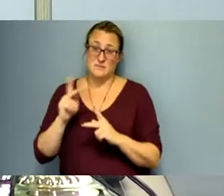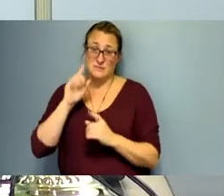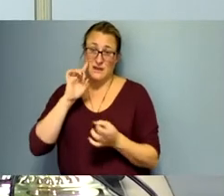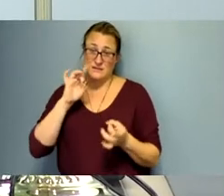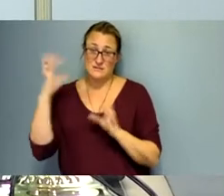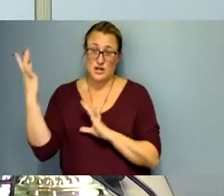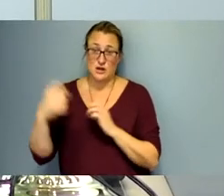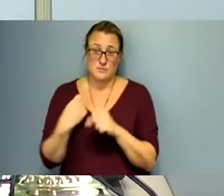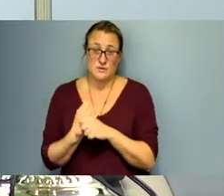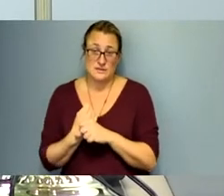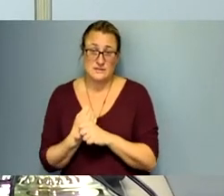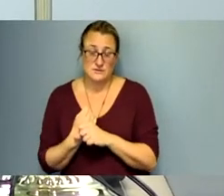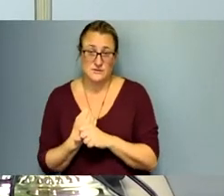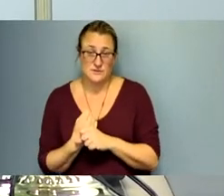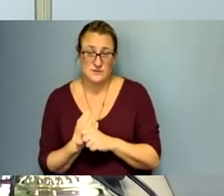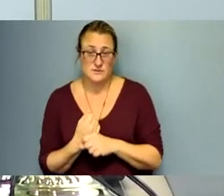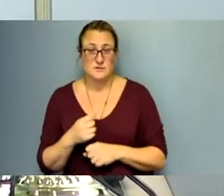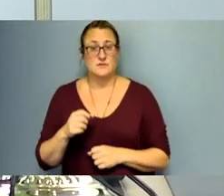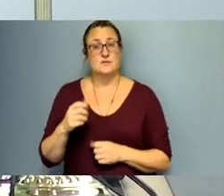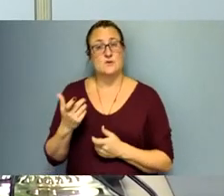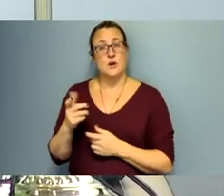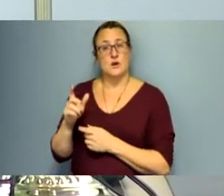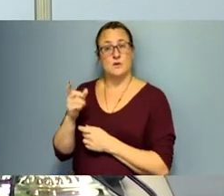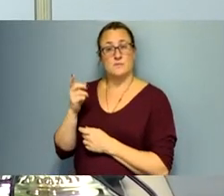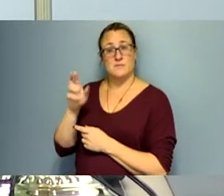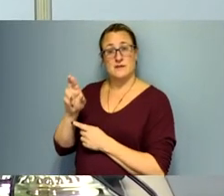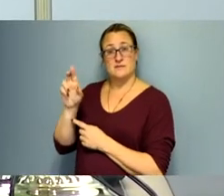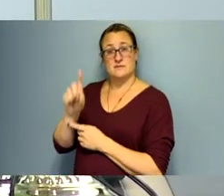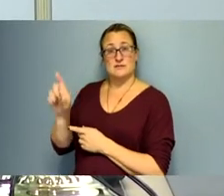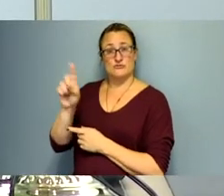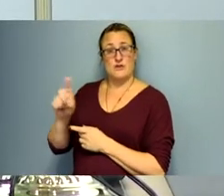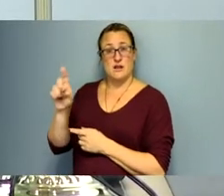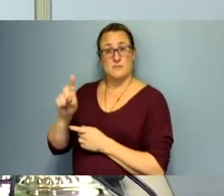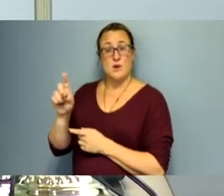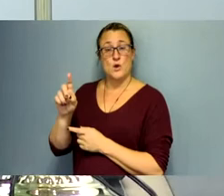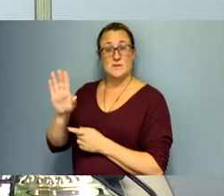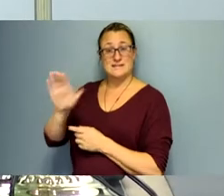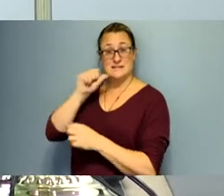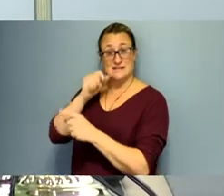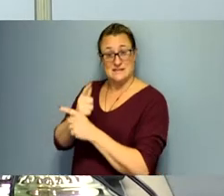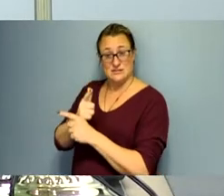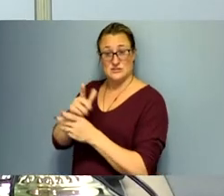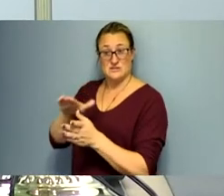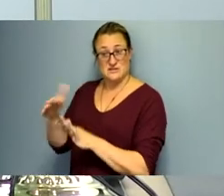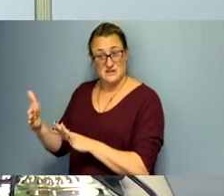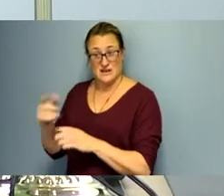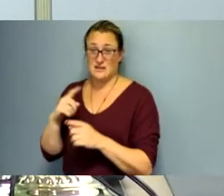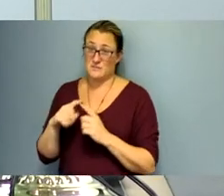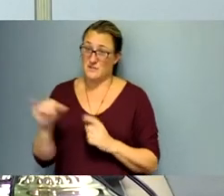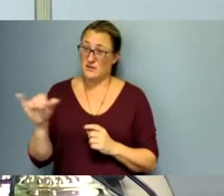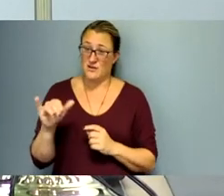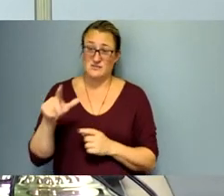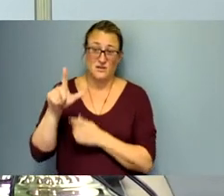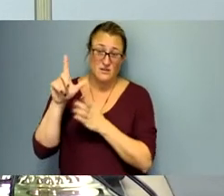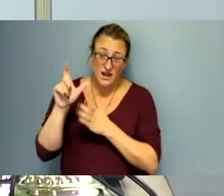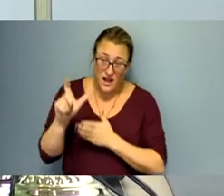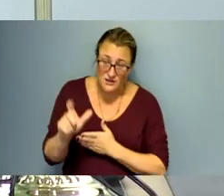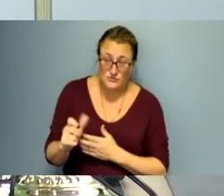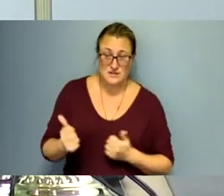addition obviously to mr didralmo's sister in 2021 we lost hundreds of our own residents to the pandemic